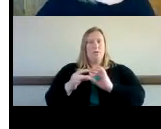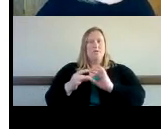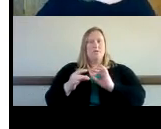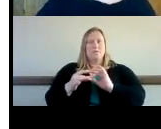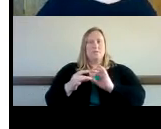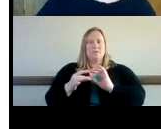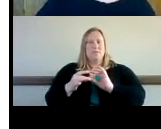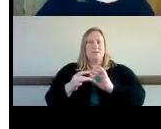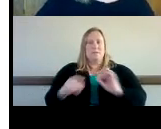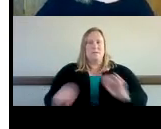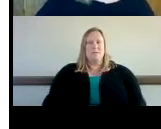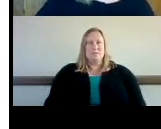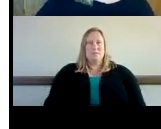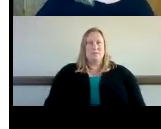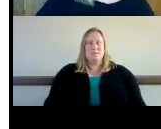sounds good